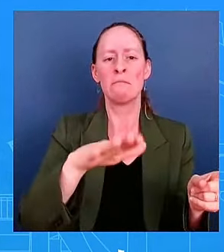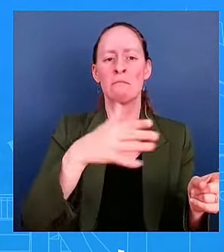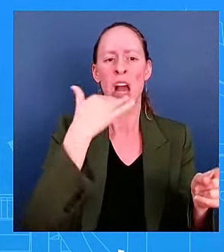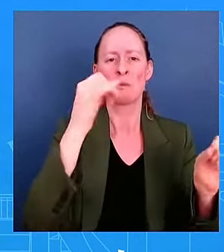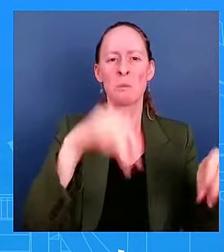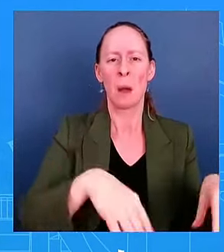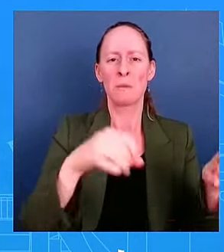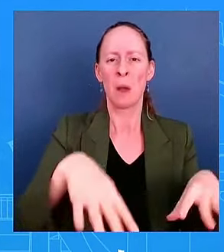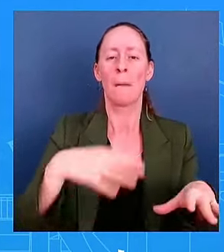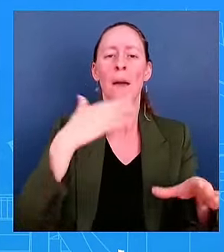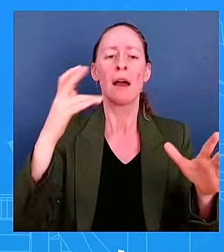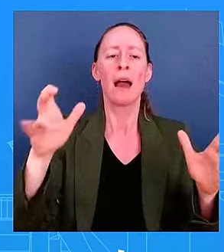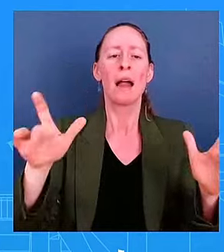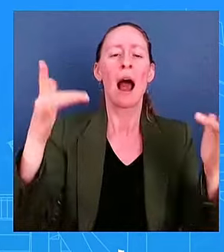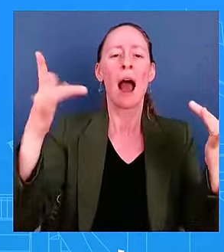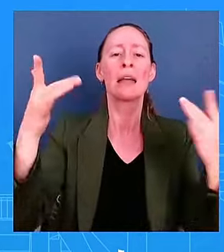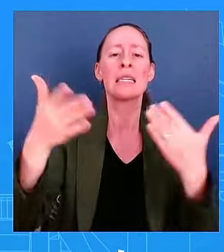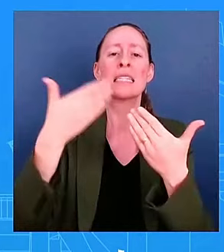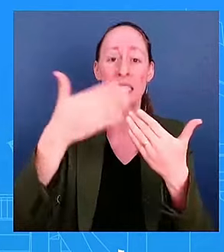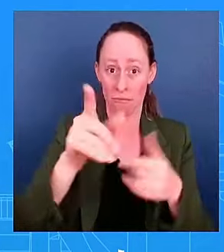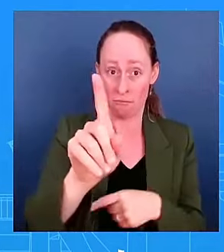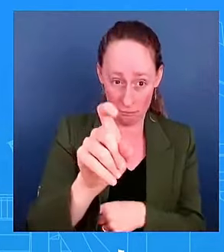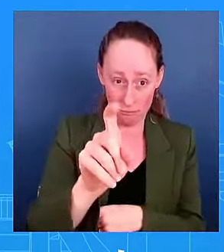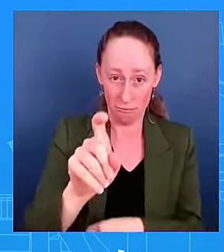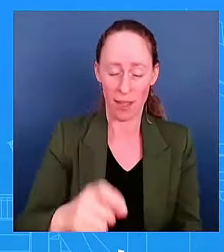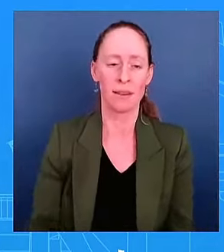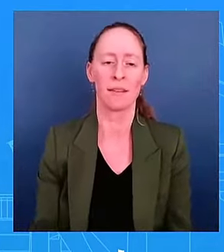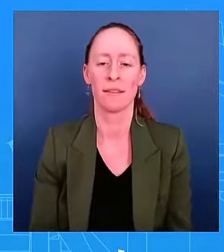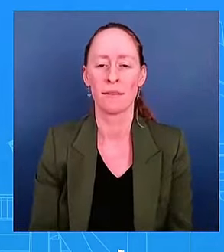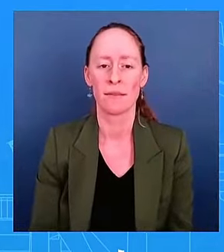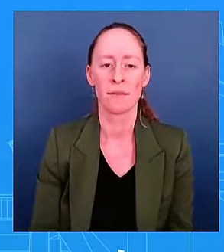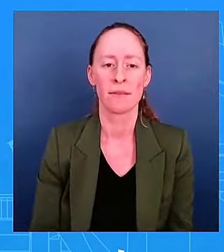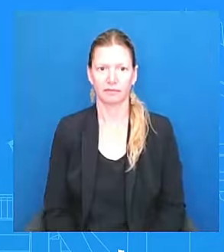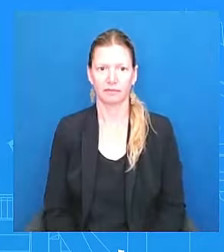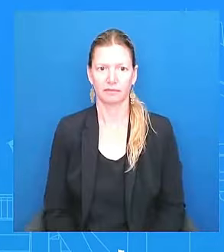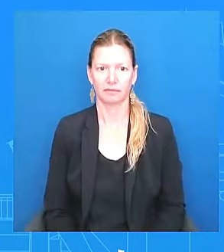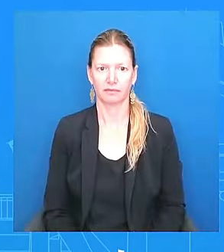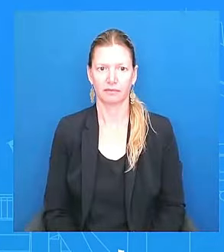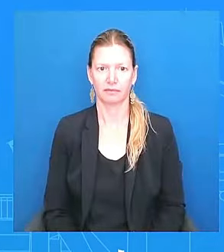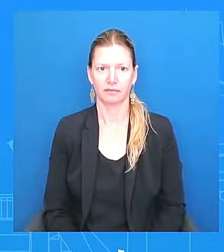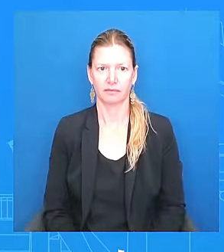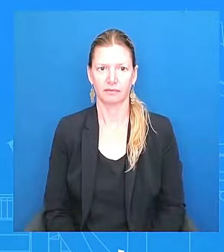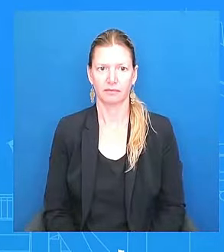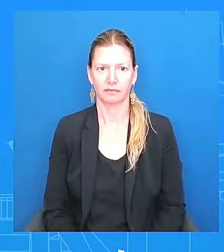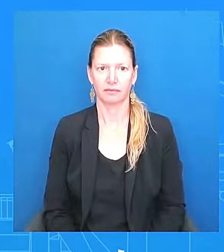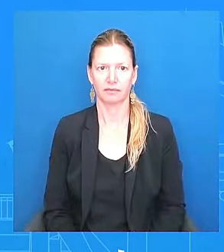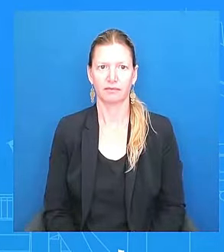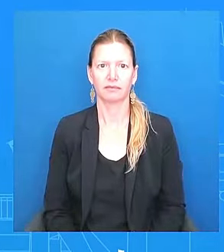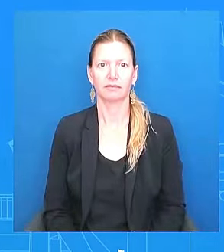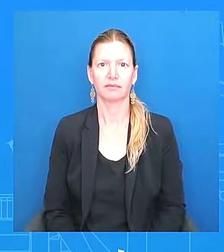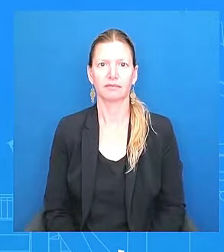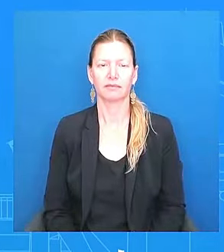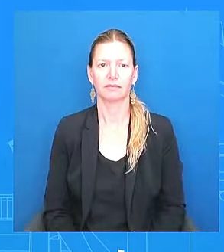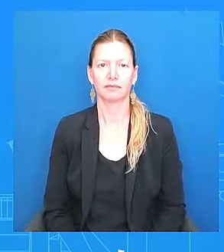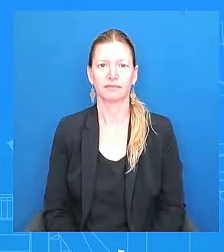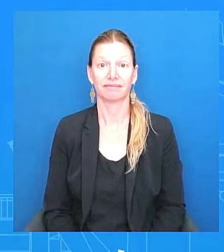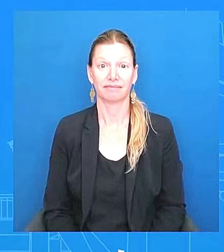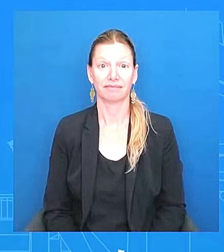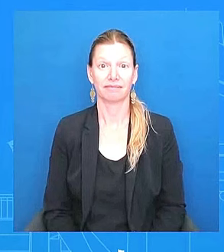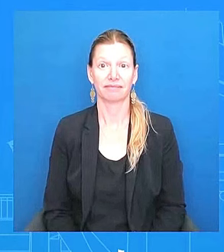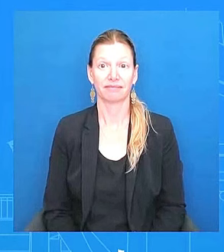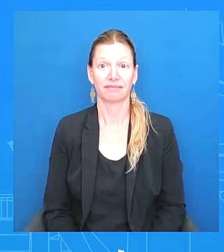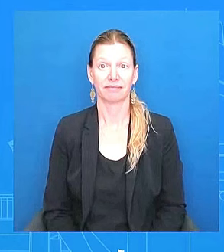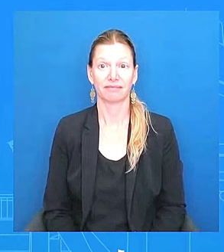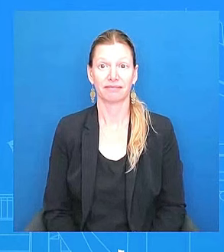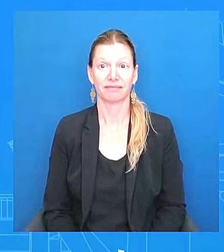Look, I didn't get into the President specifically about what he meant by that, so I want to be really mindful. I don't want to get into that. But I think what the President was